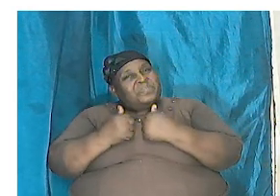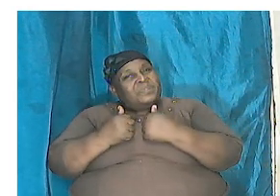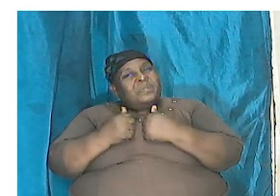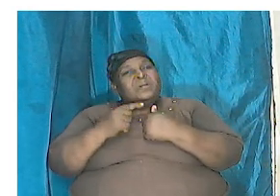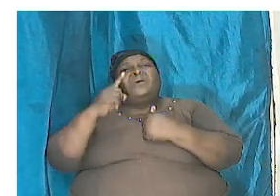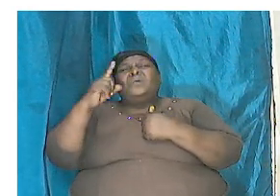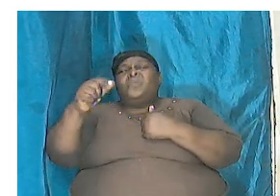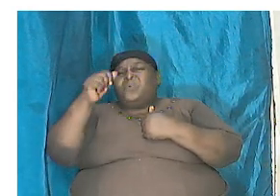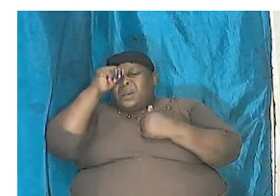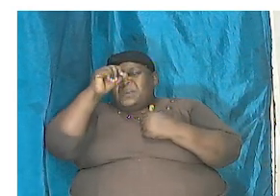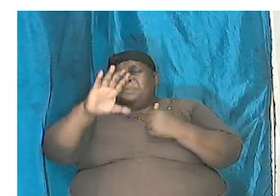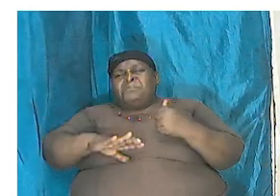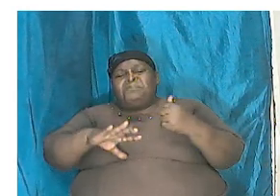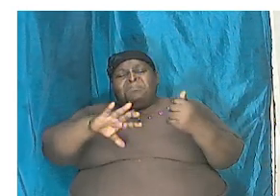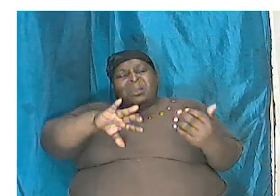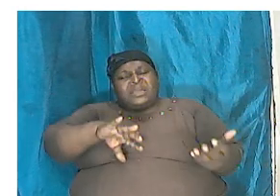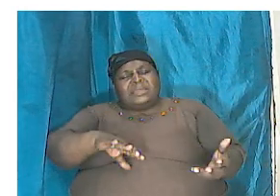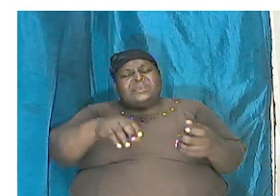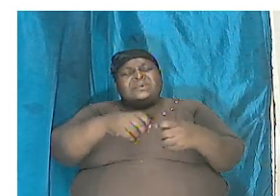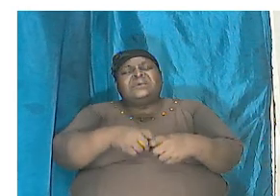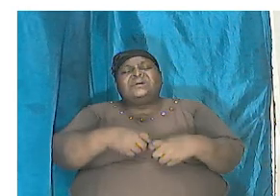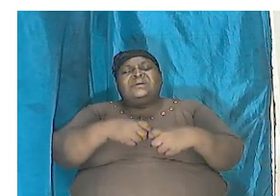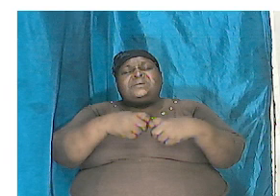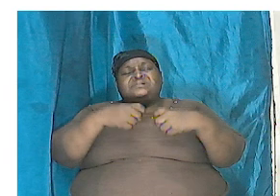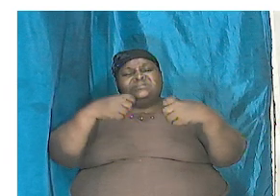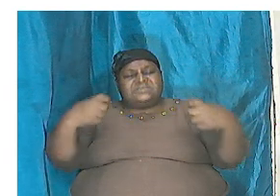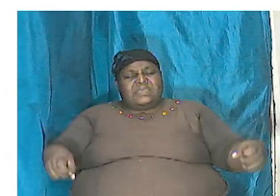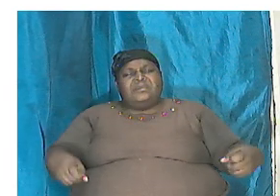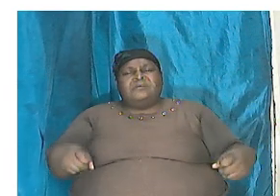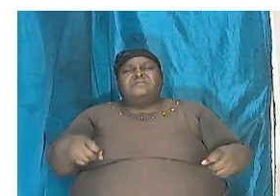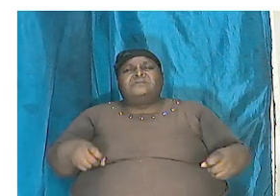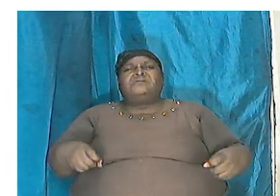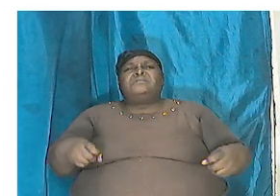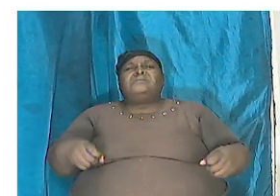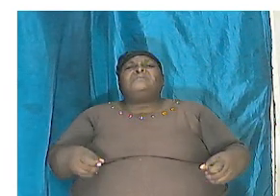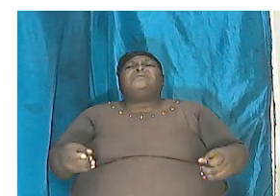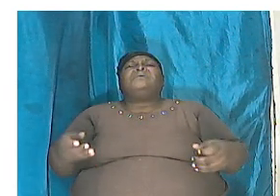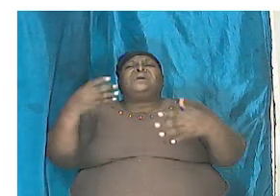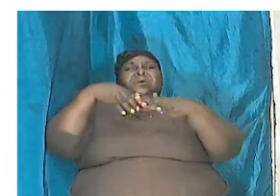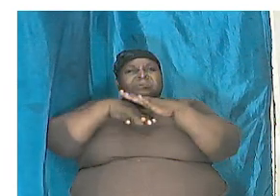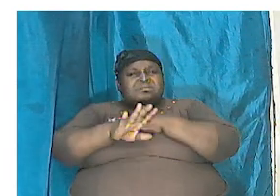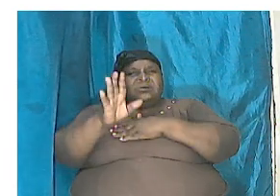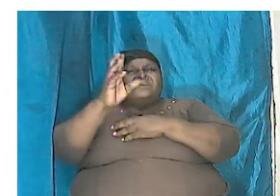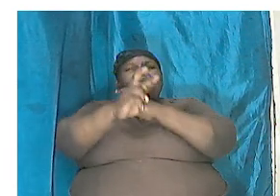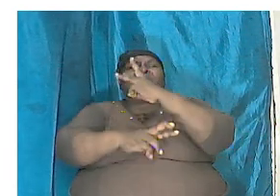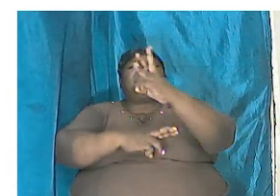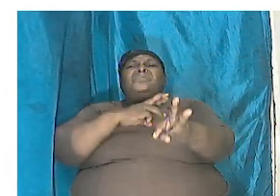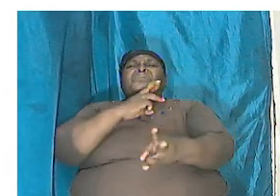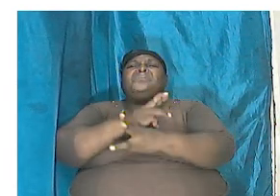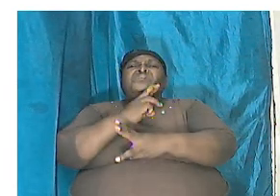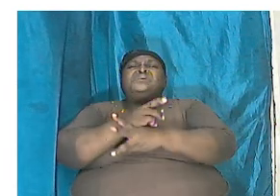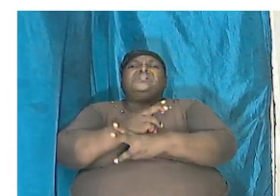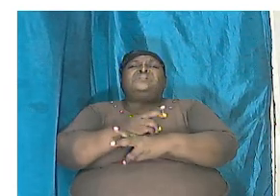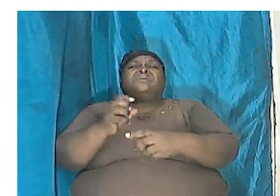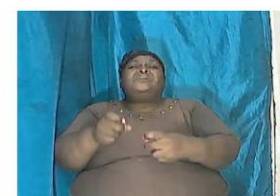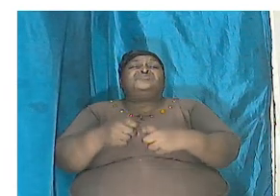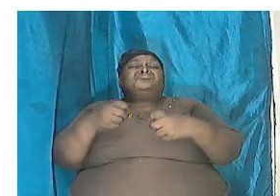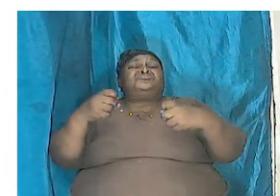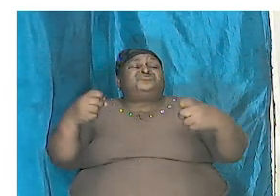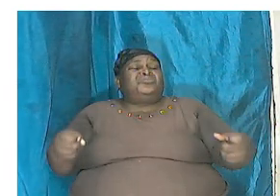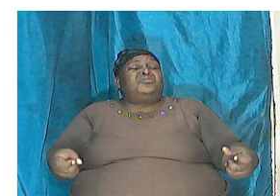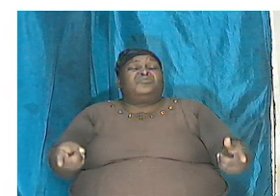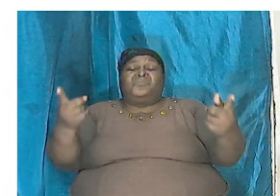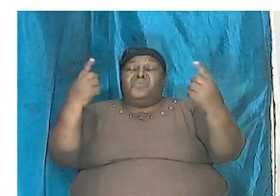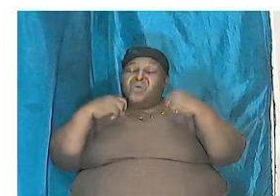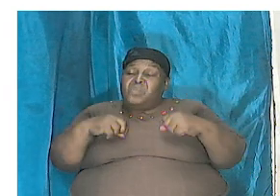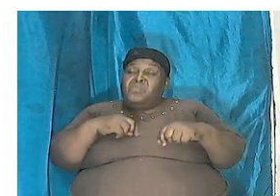one man sin entered into the world so sin only came after